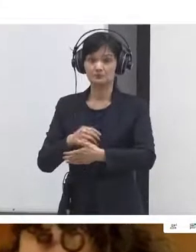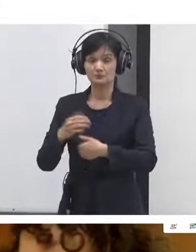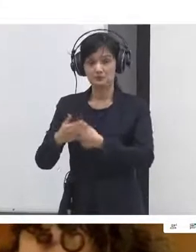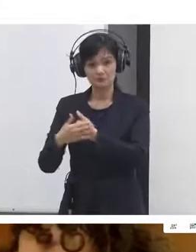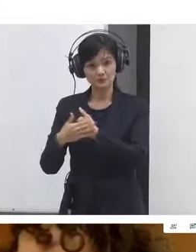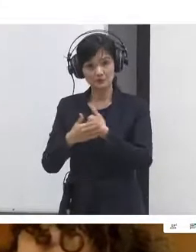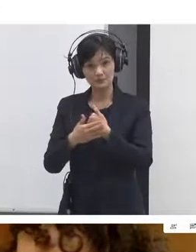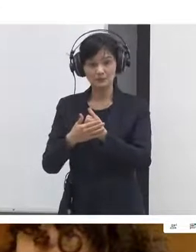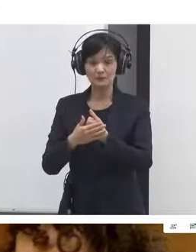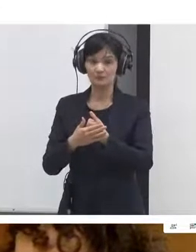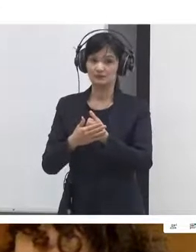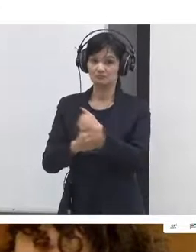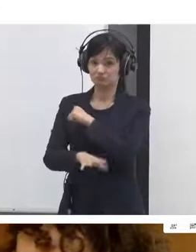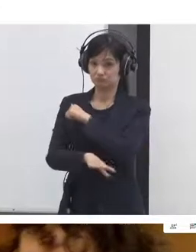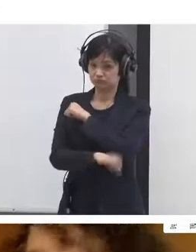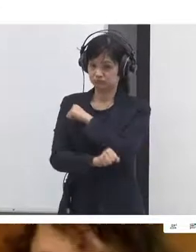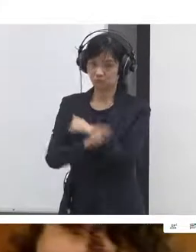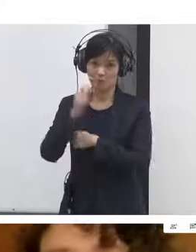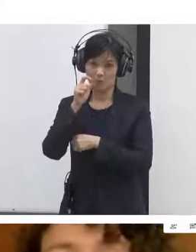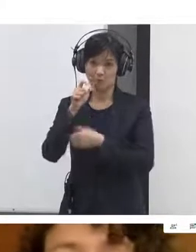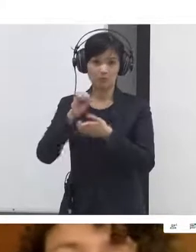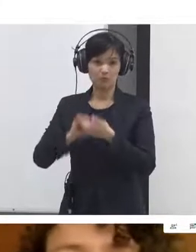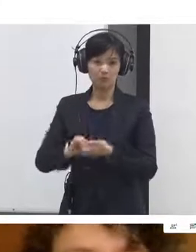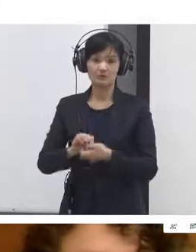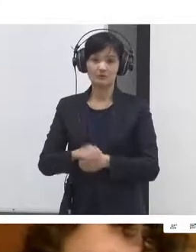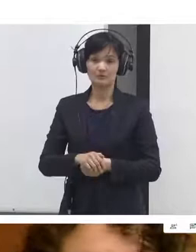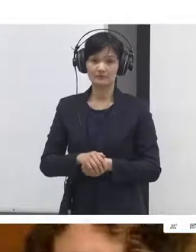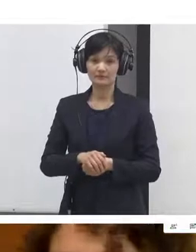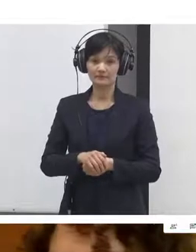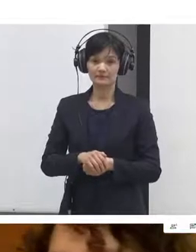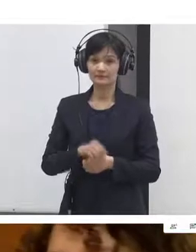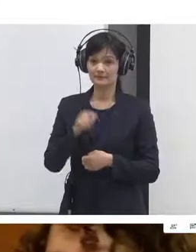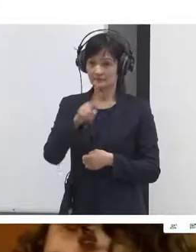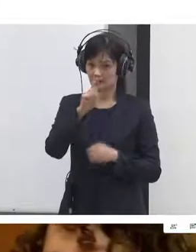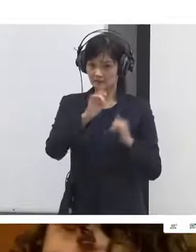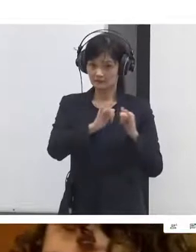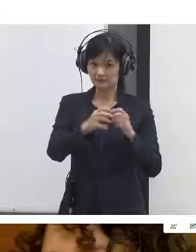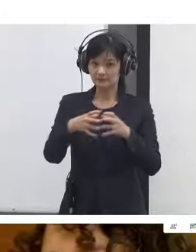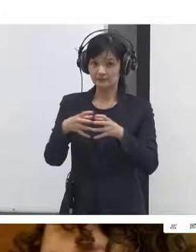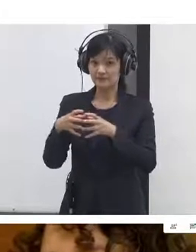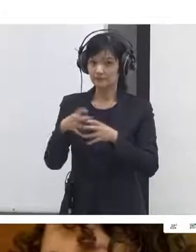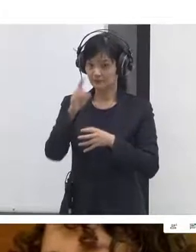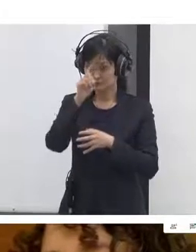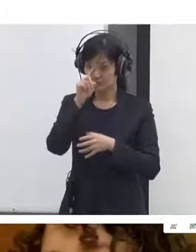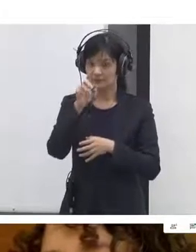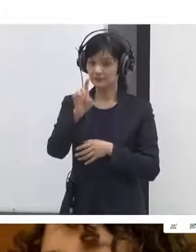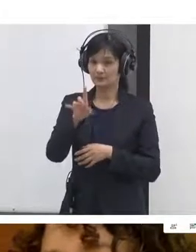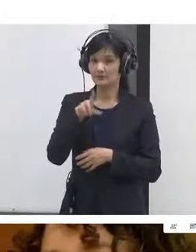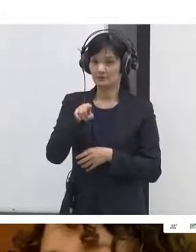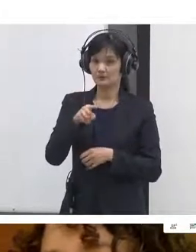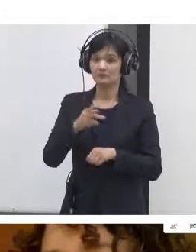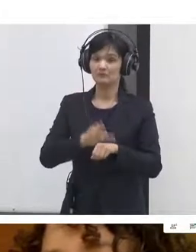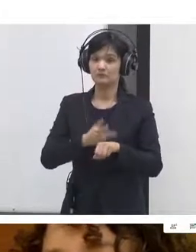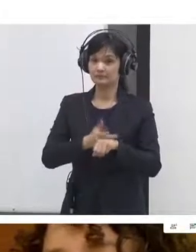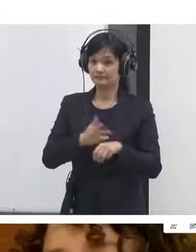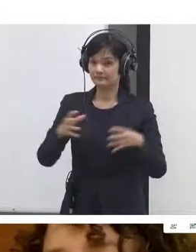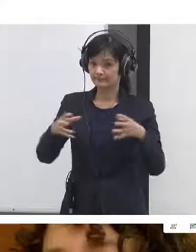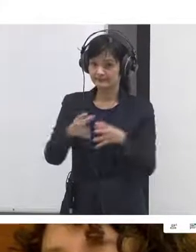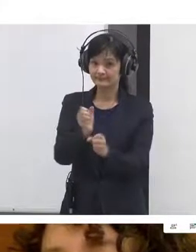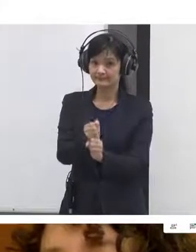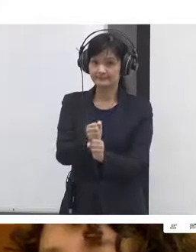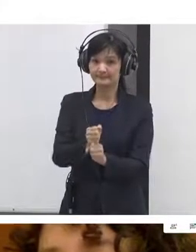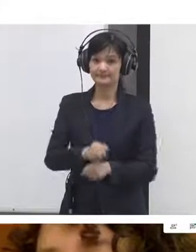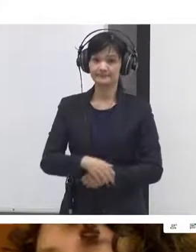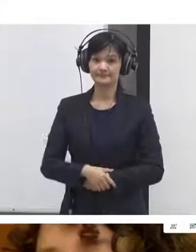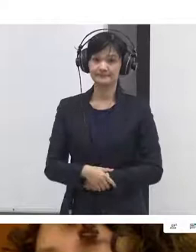it's this kind of self-creating community that I'm invoking when I use Chris Kelty's term